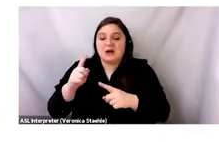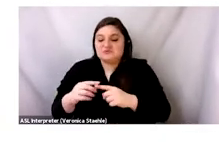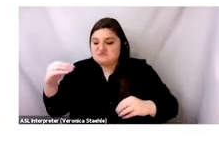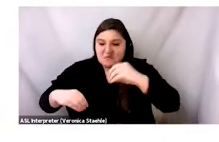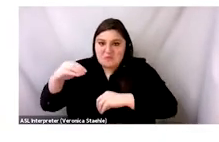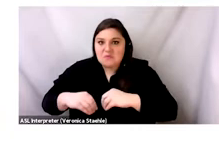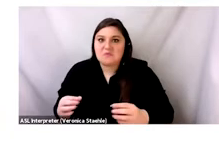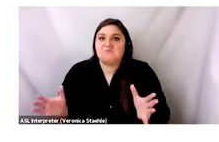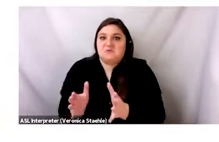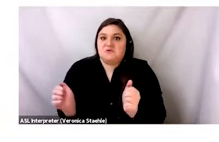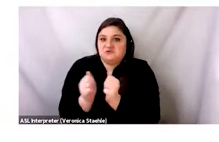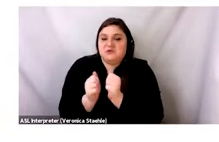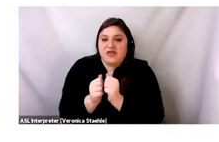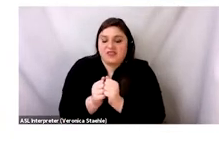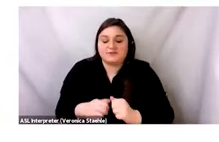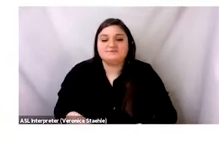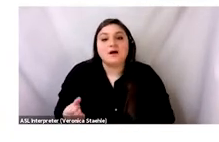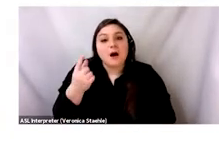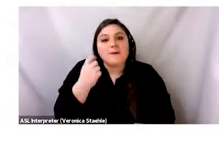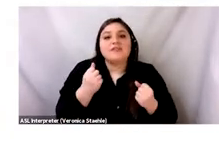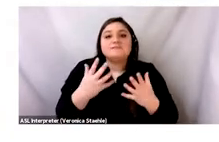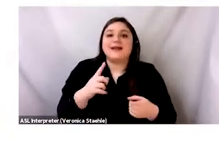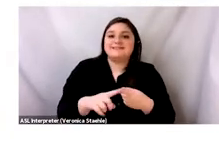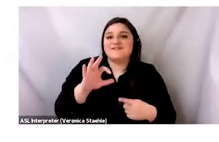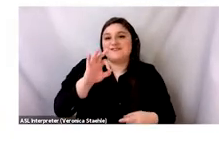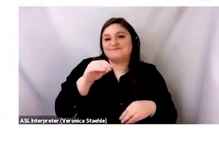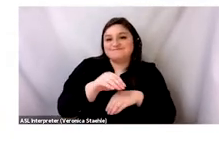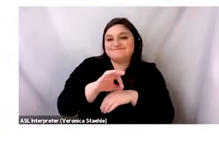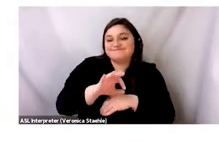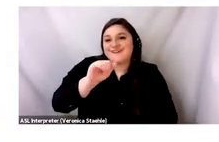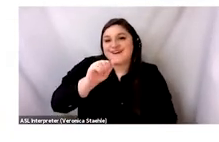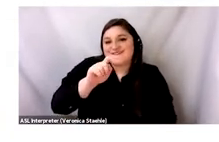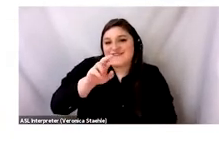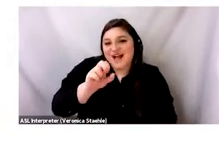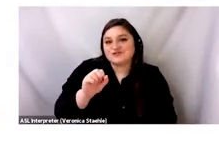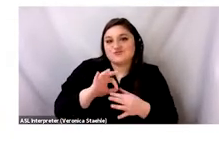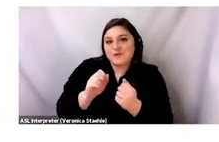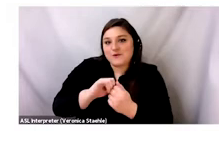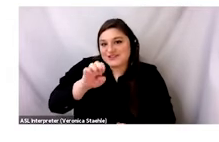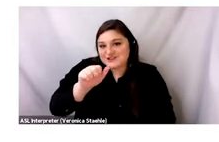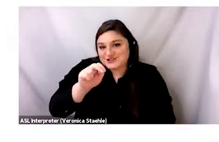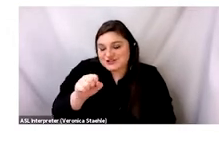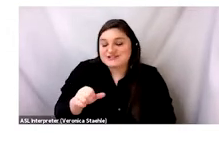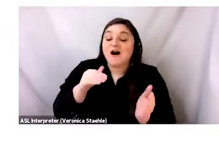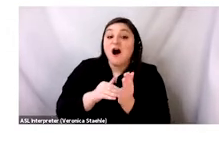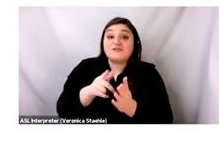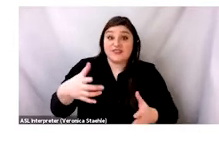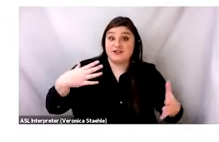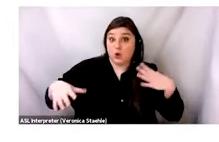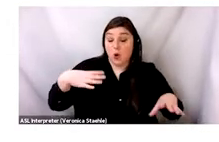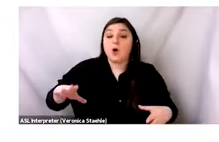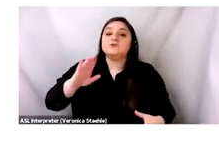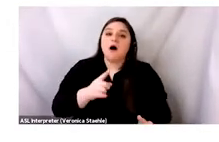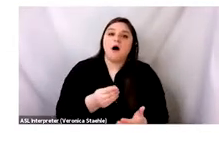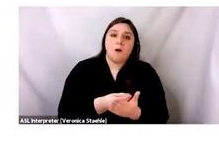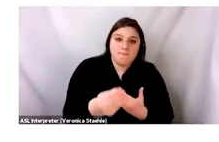Ghana, but a lot of different factors tell me that these jeans were actually bought, worn, and donated in the United States